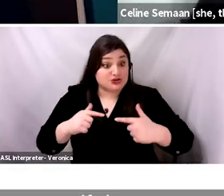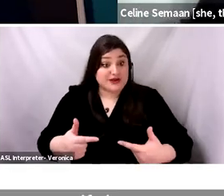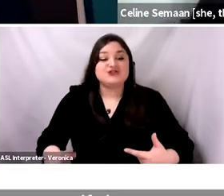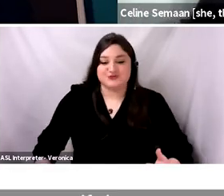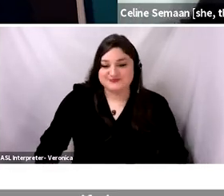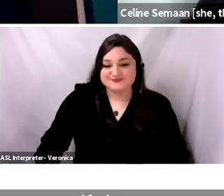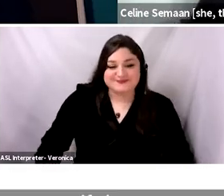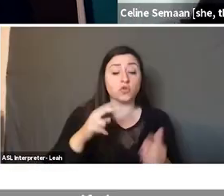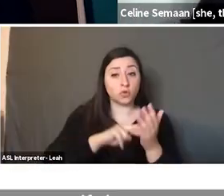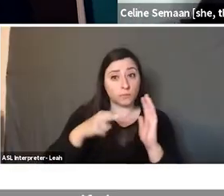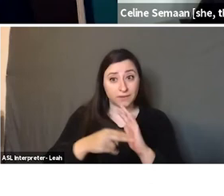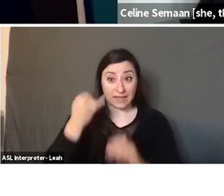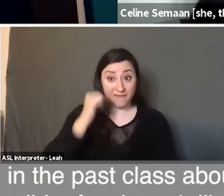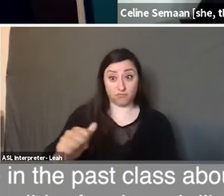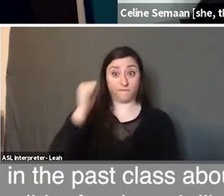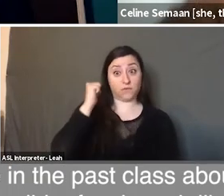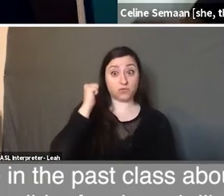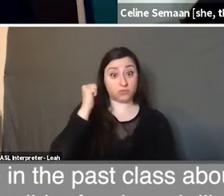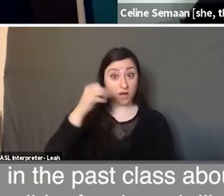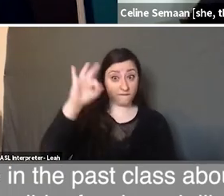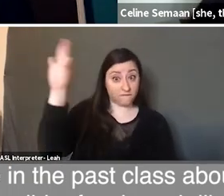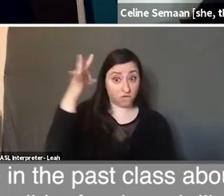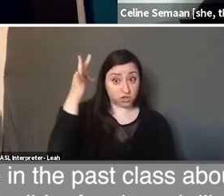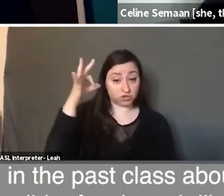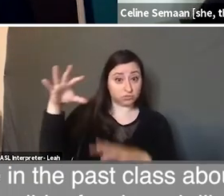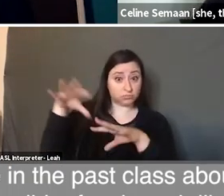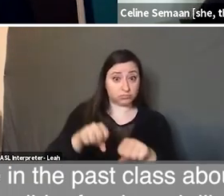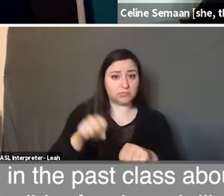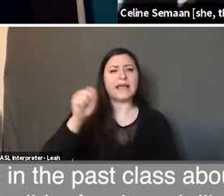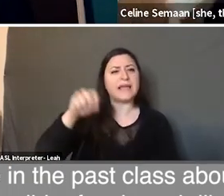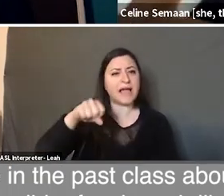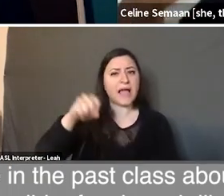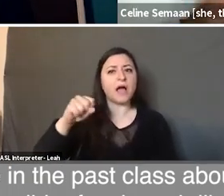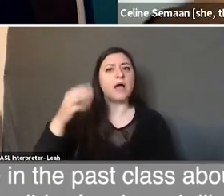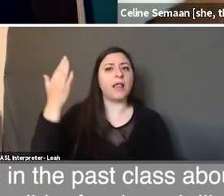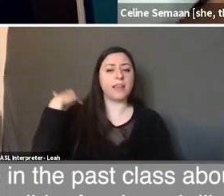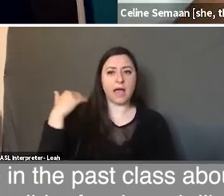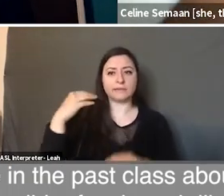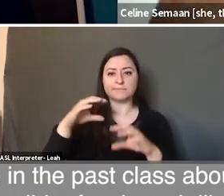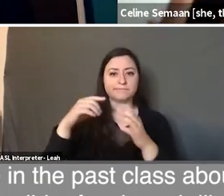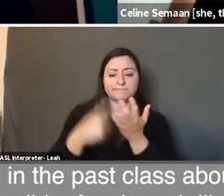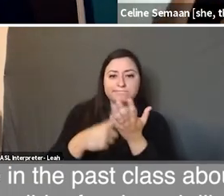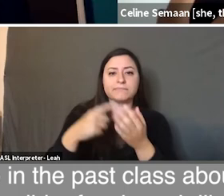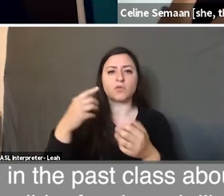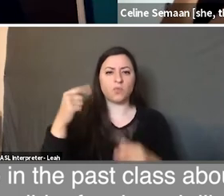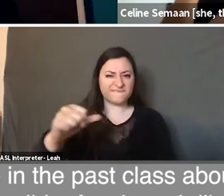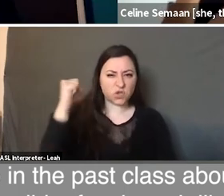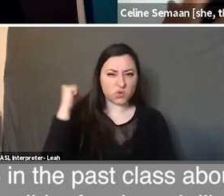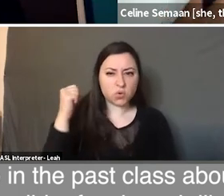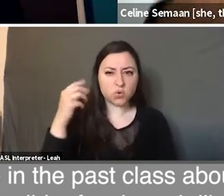Do you mean if there was a refusal of French colonialism? in the past class we talked about refusal. How did refusal